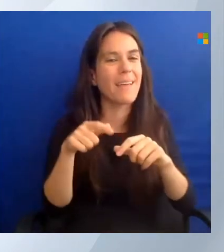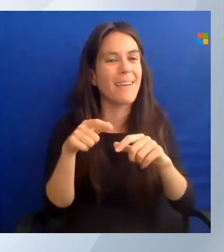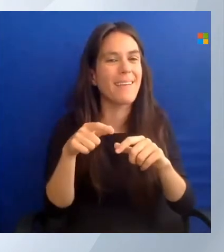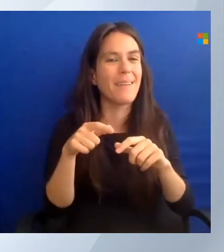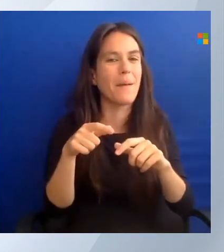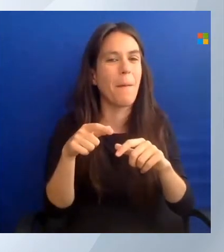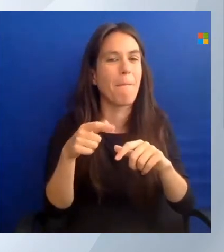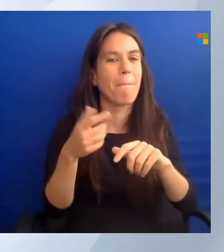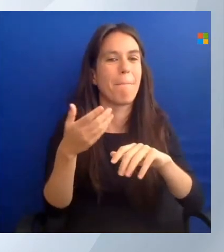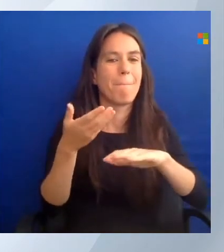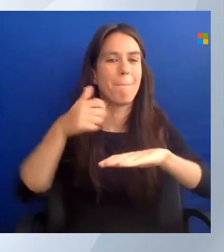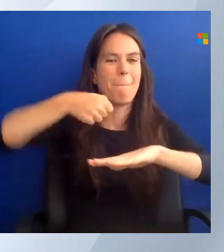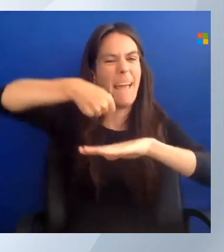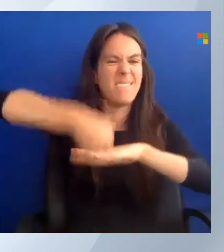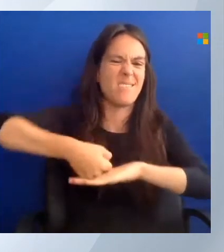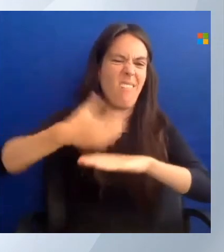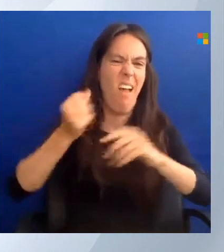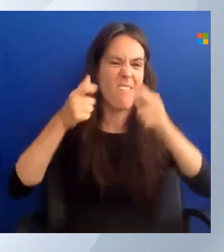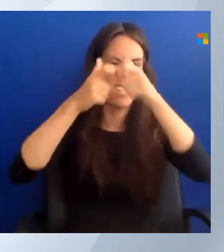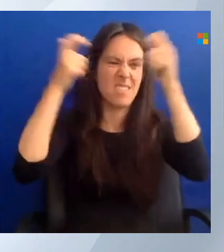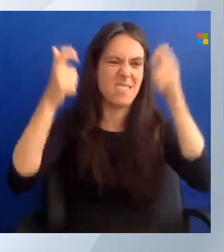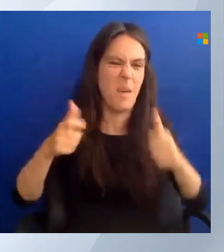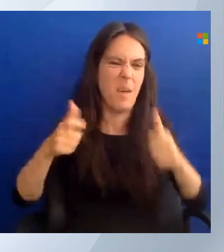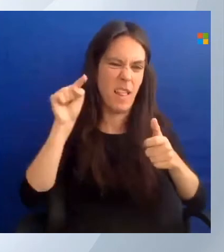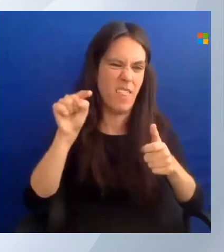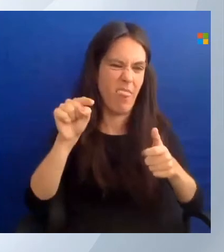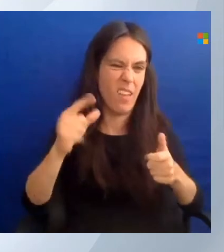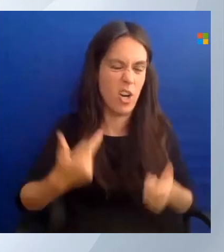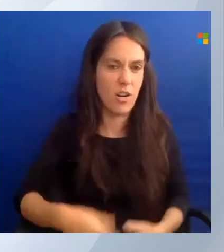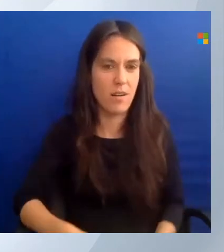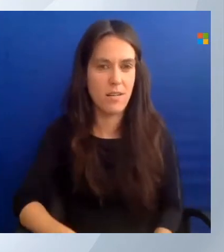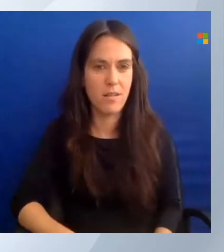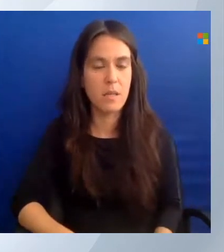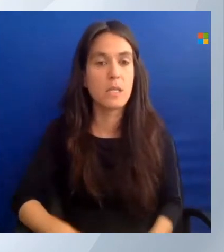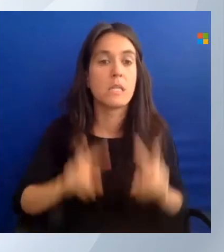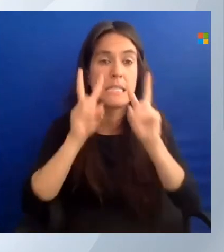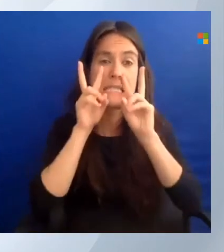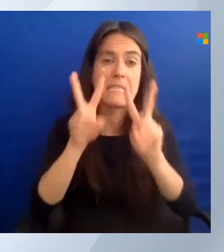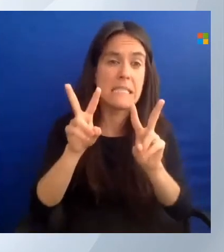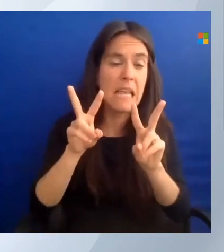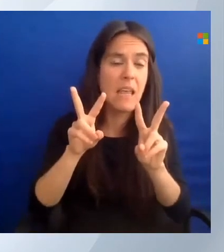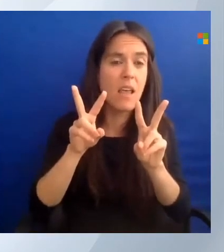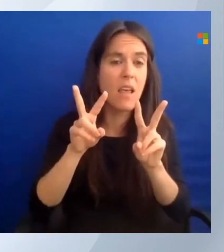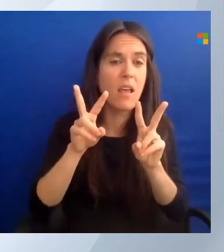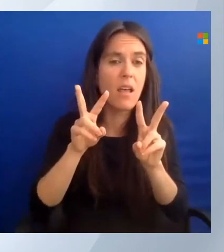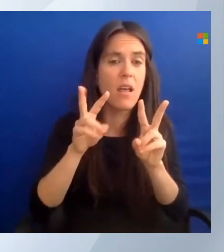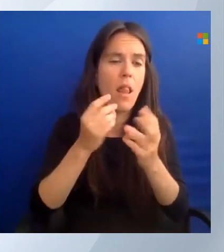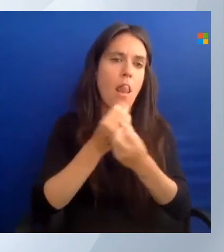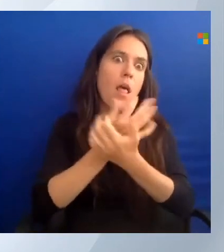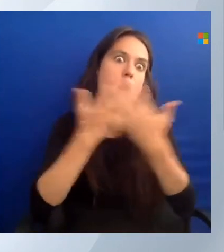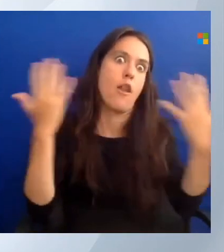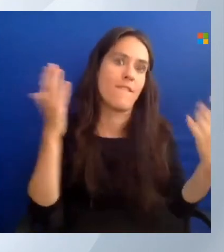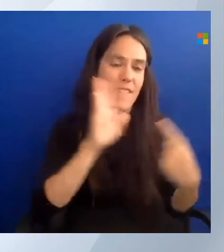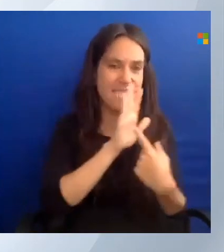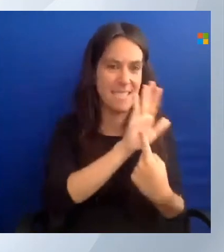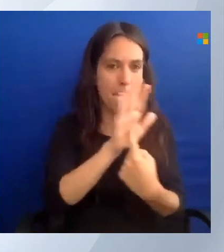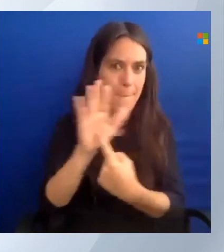And if you see, there are a lot of examples available here.